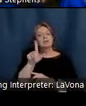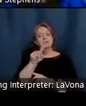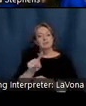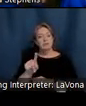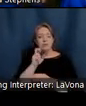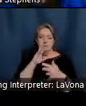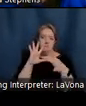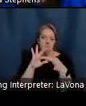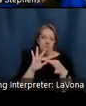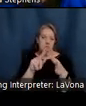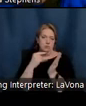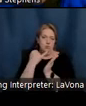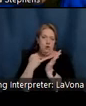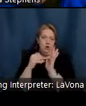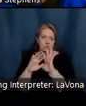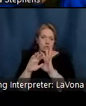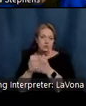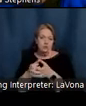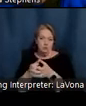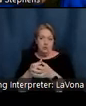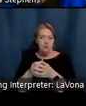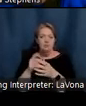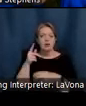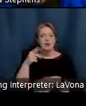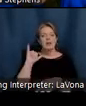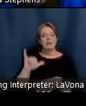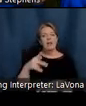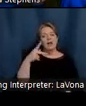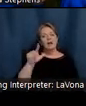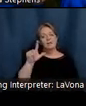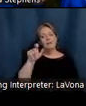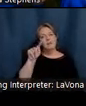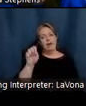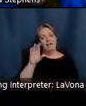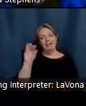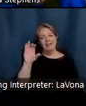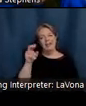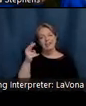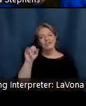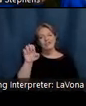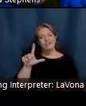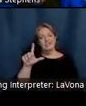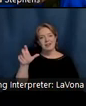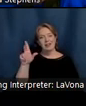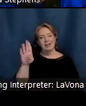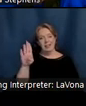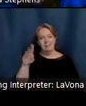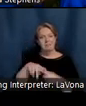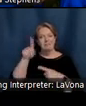to the artist group palette and chisel club of Chicago, of which Schultz was a member.